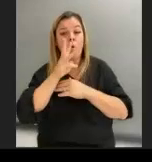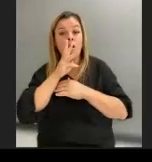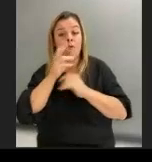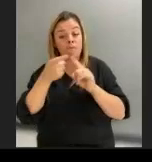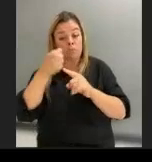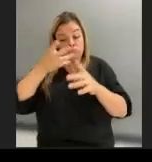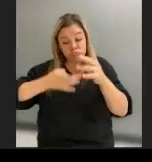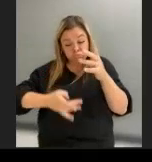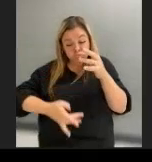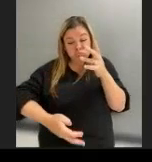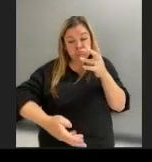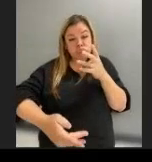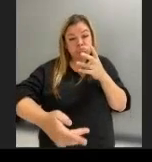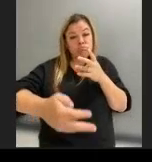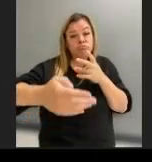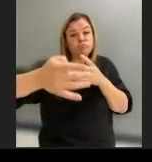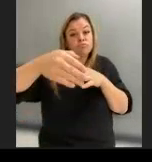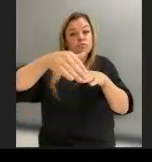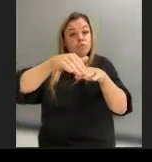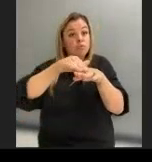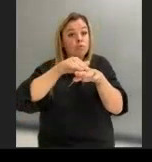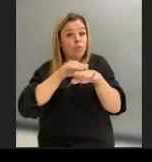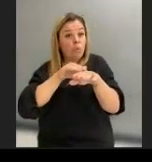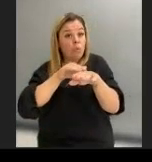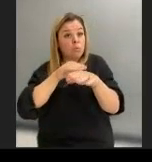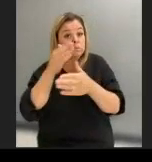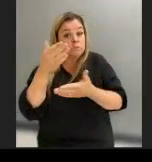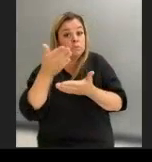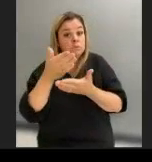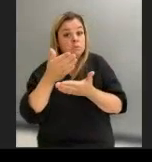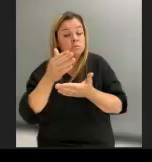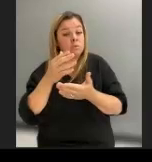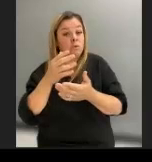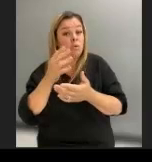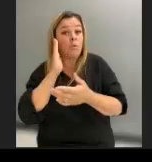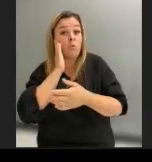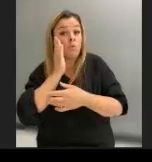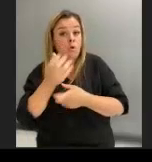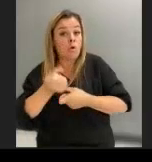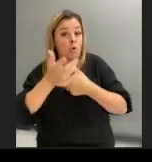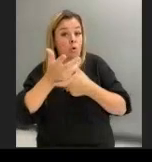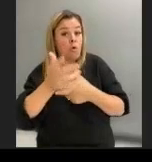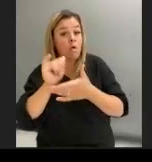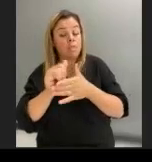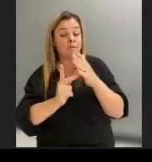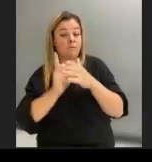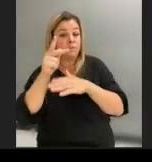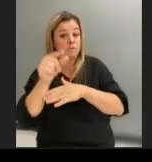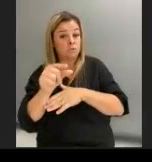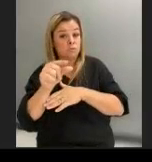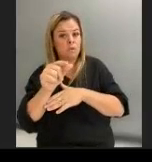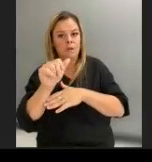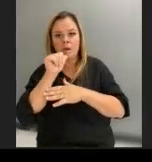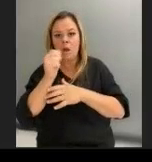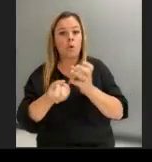would stop the flow of nutrients, which would cause the phytoplankton not